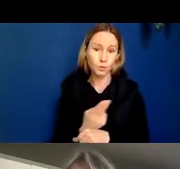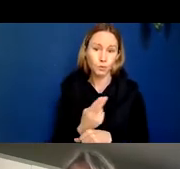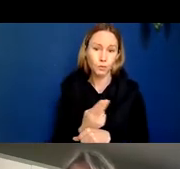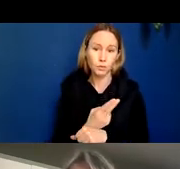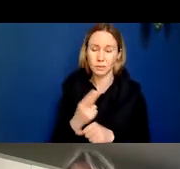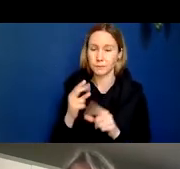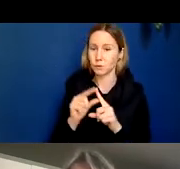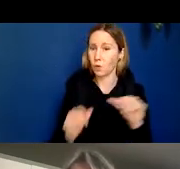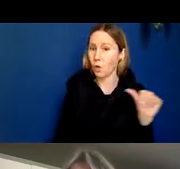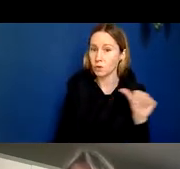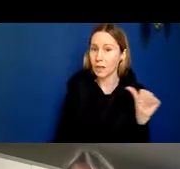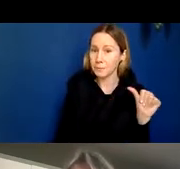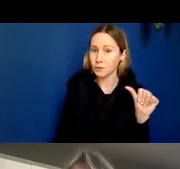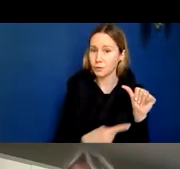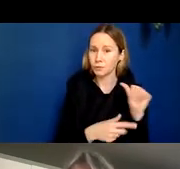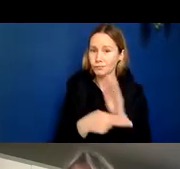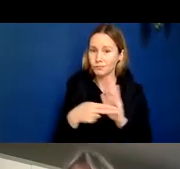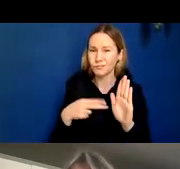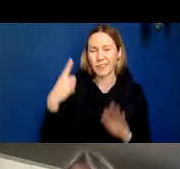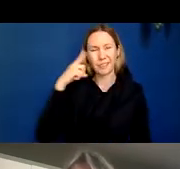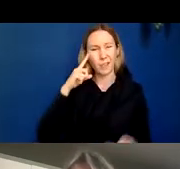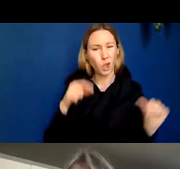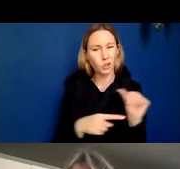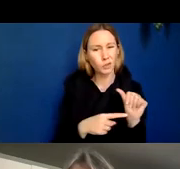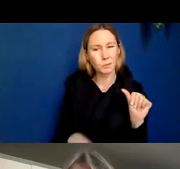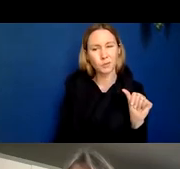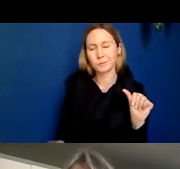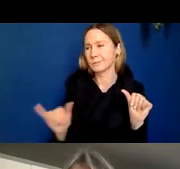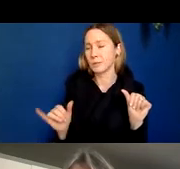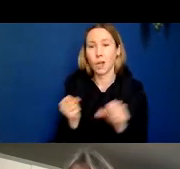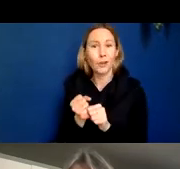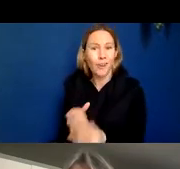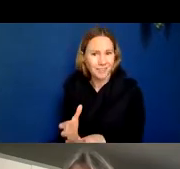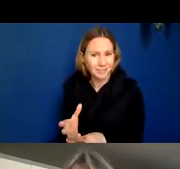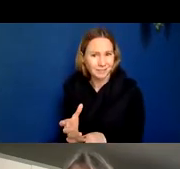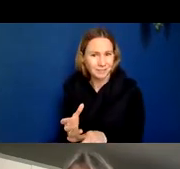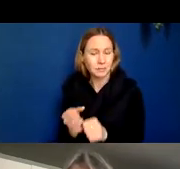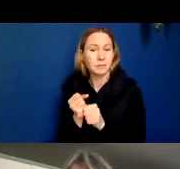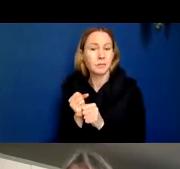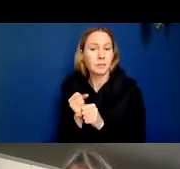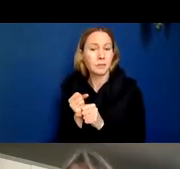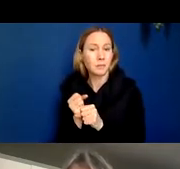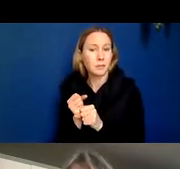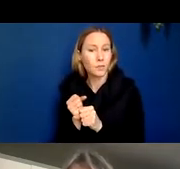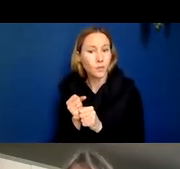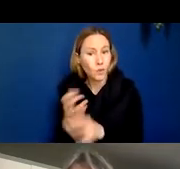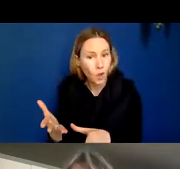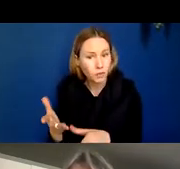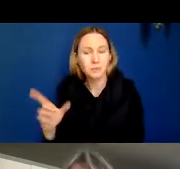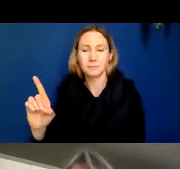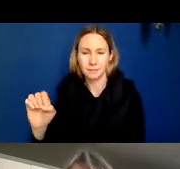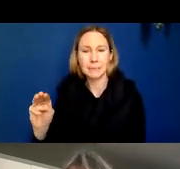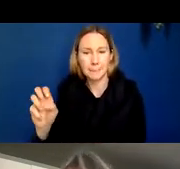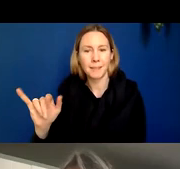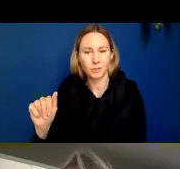Alzheimer's disease would be to think of it as the cause and then think of dementia as the